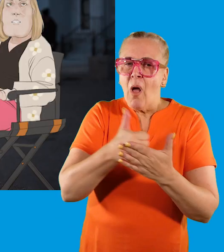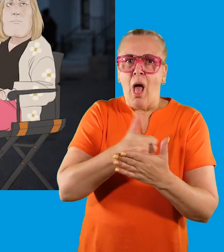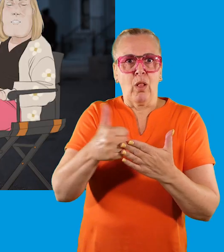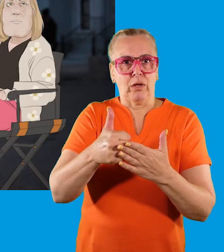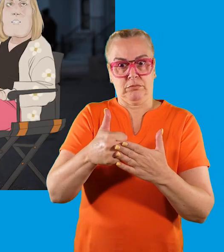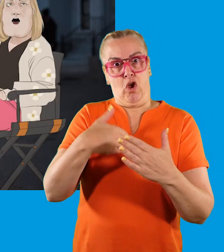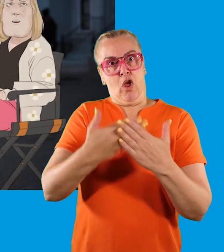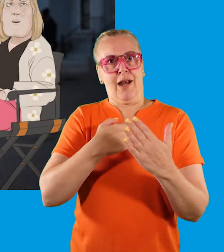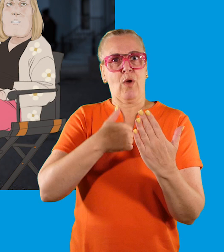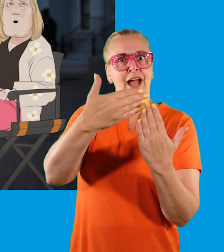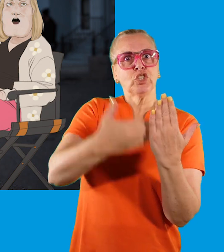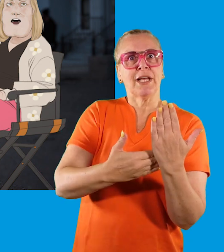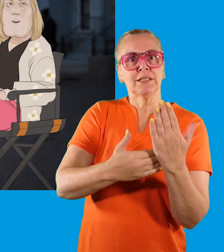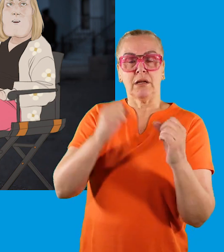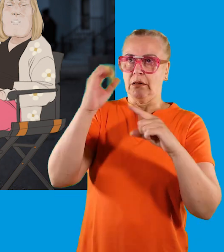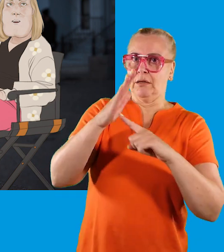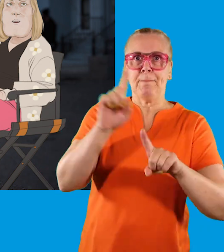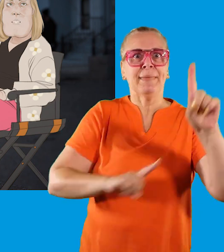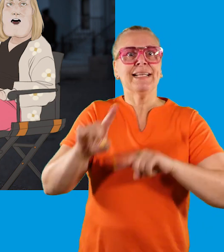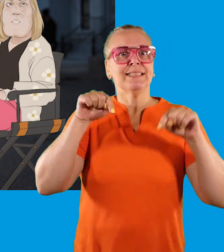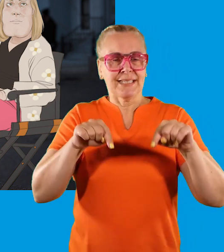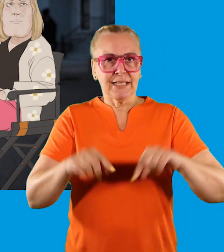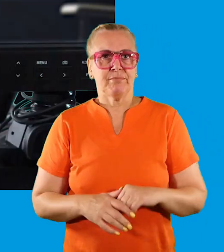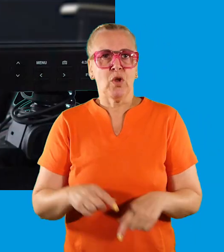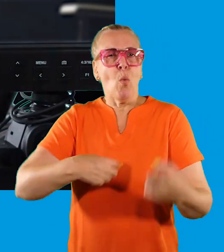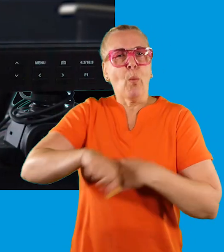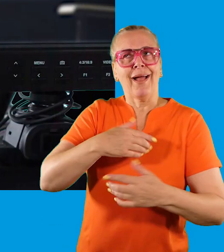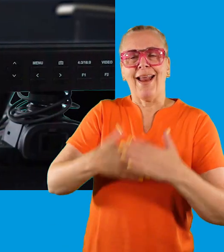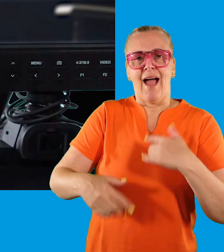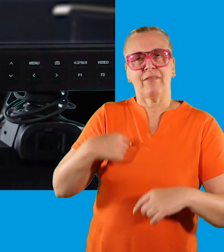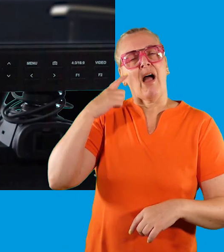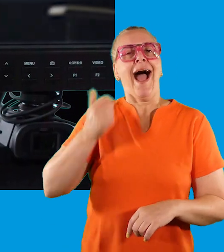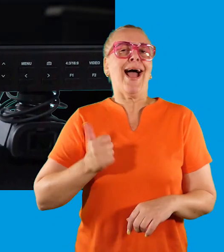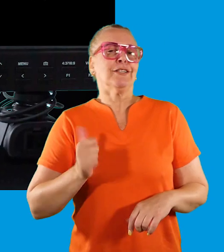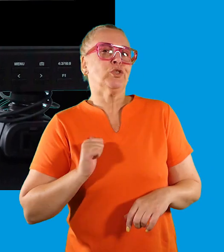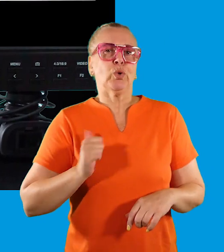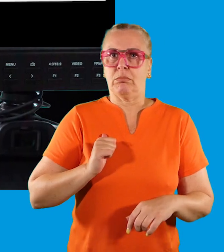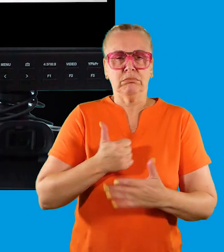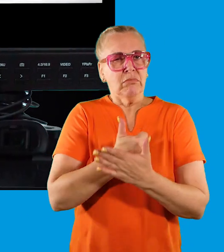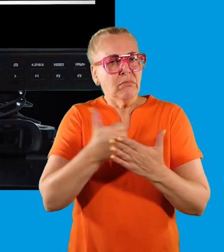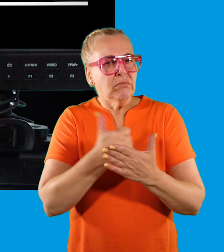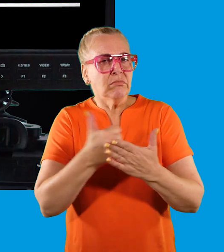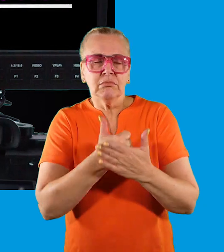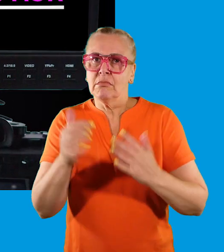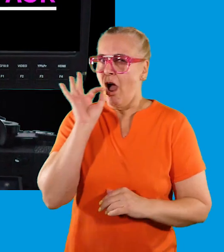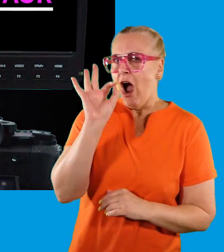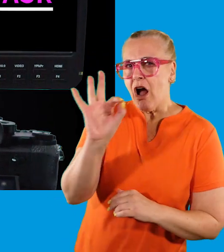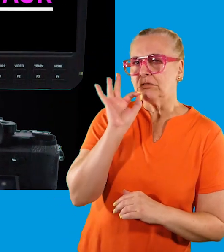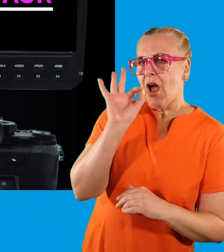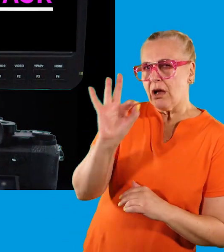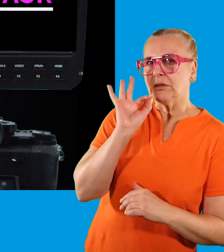Inclusion is always on the agenda at key meetings. We never assume. We always ask.